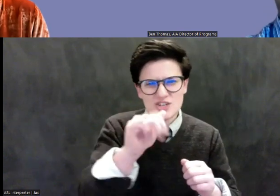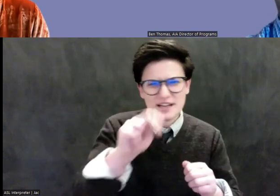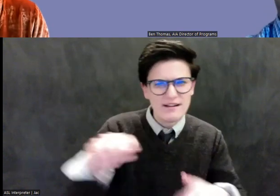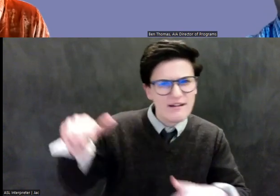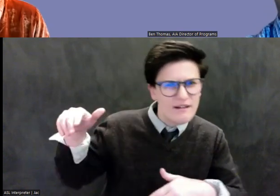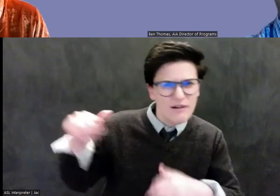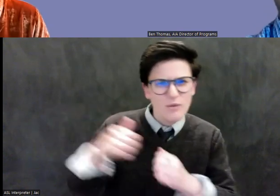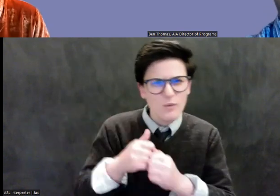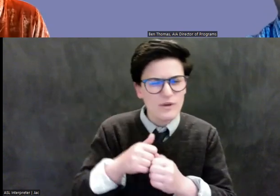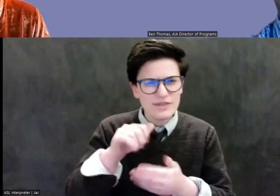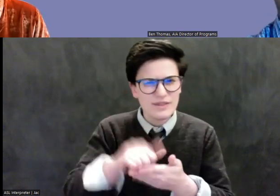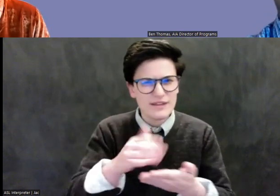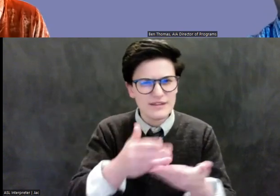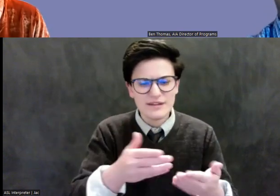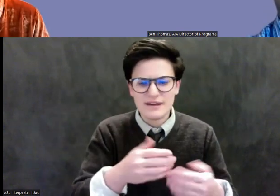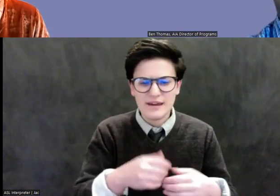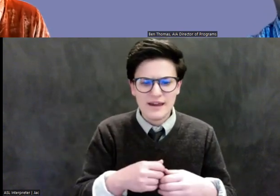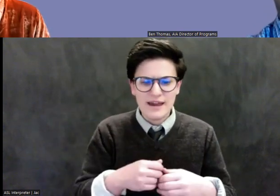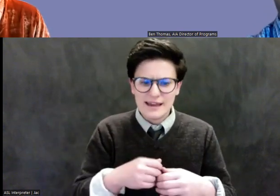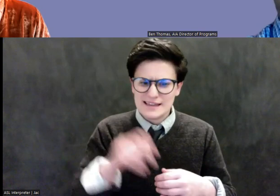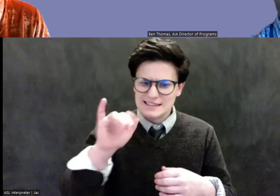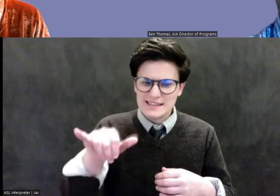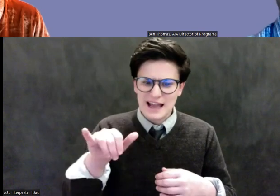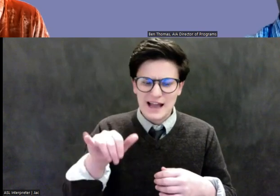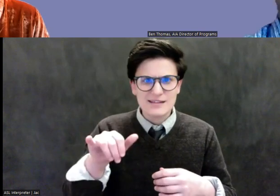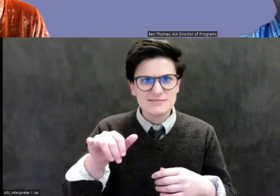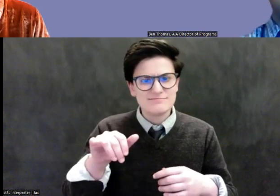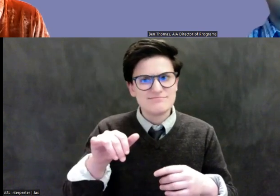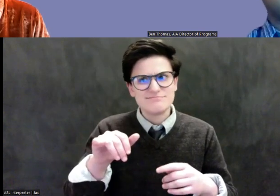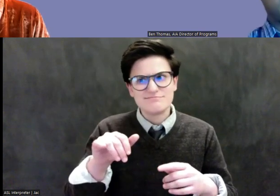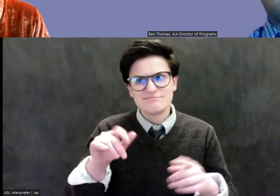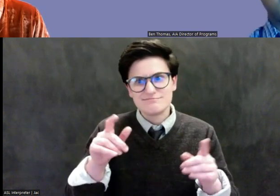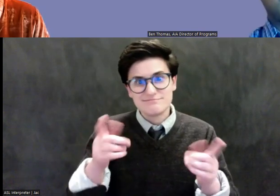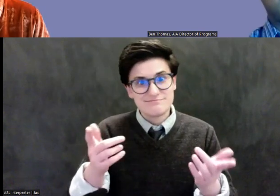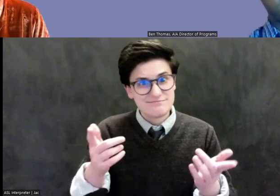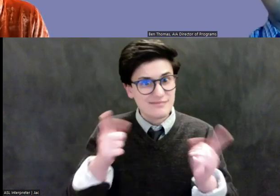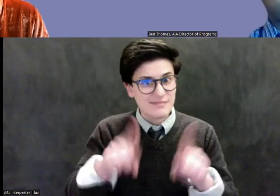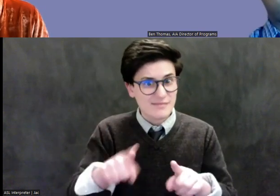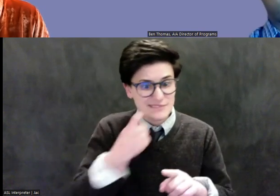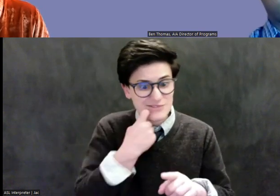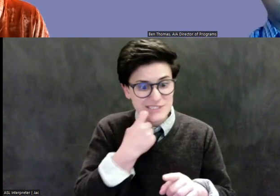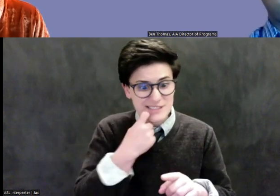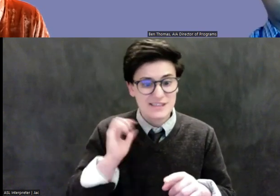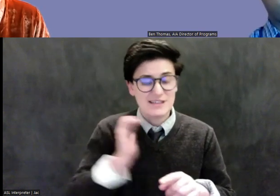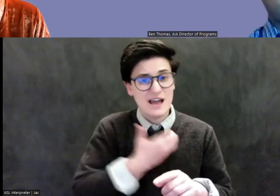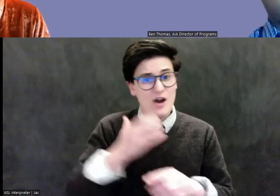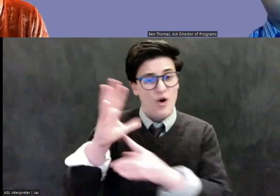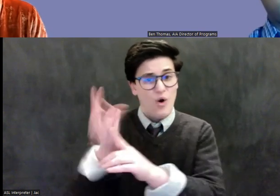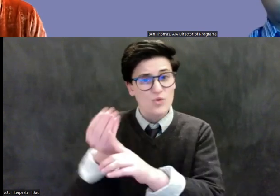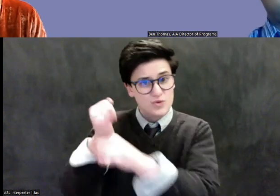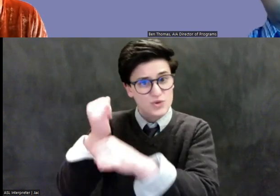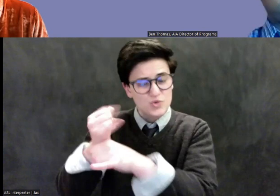what our cultural institutions need to be setting the standard, um, and again, one or two